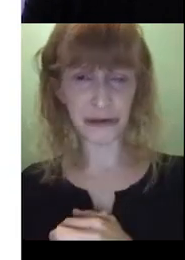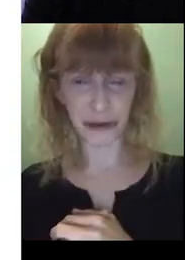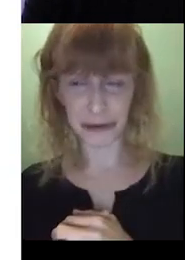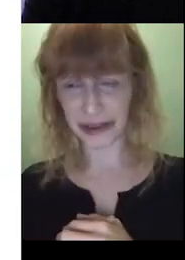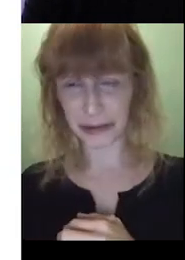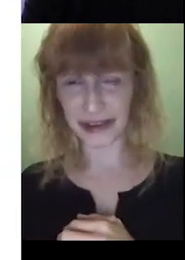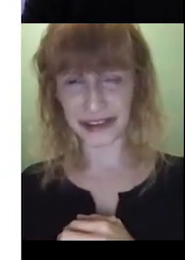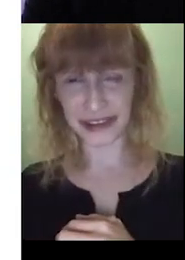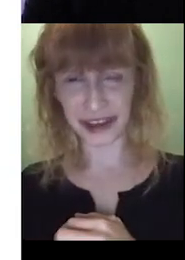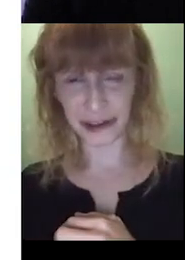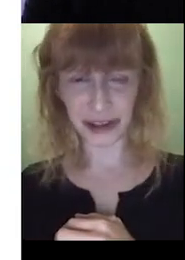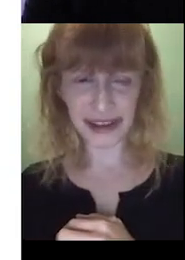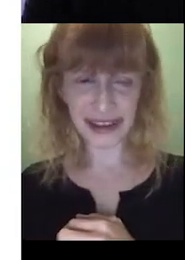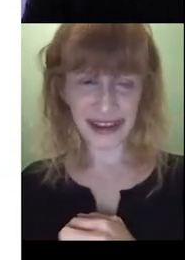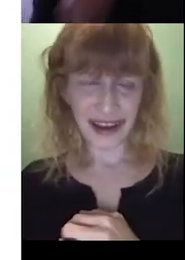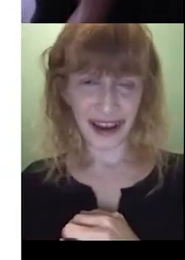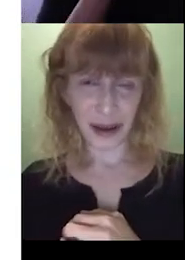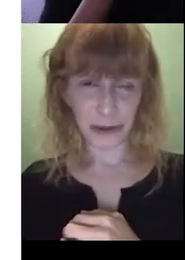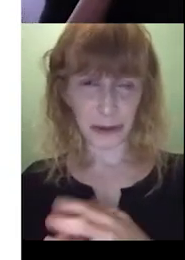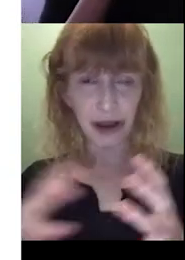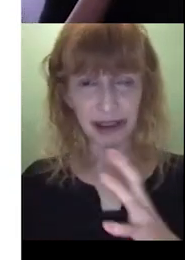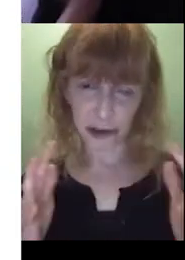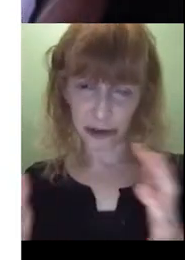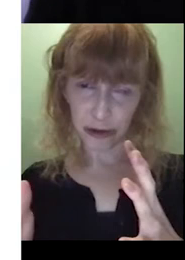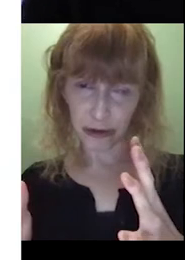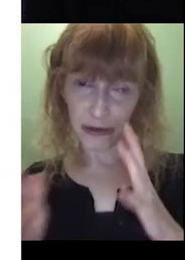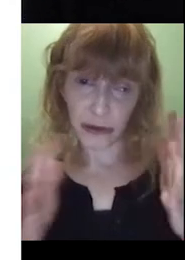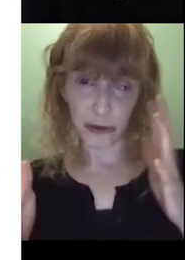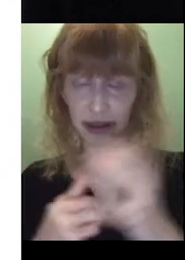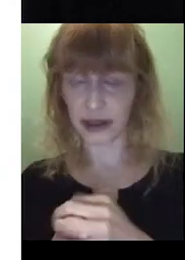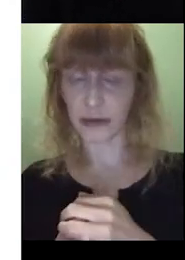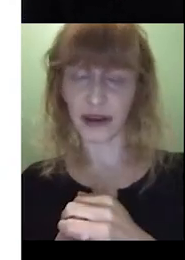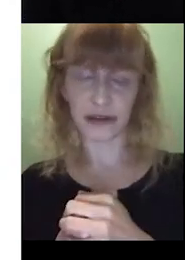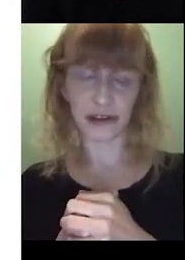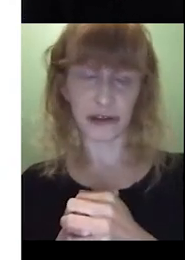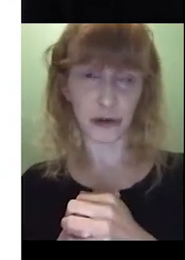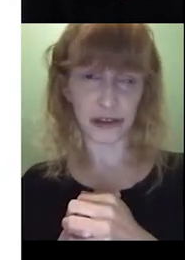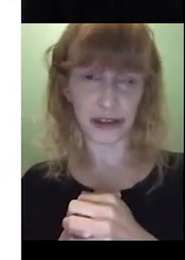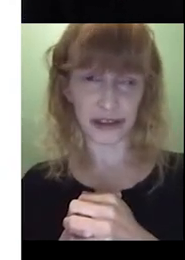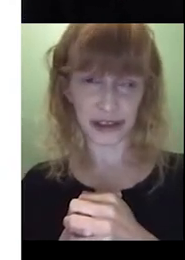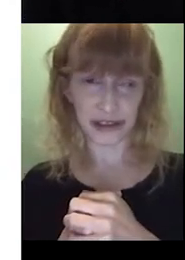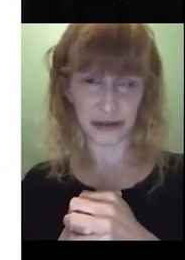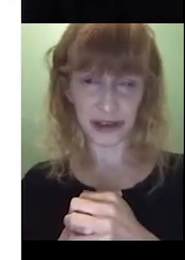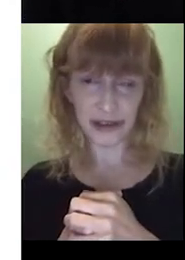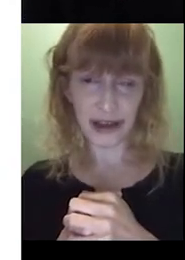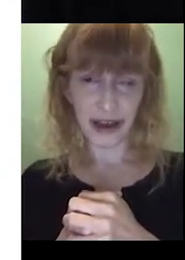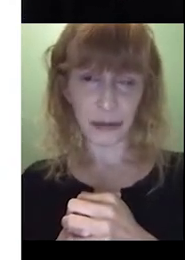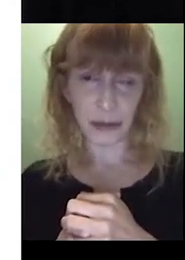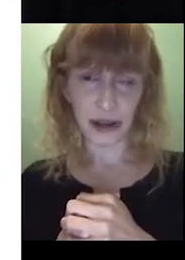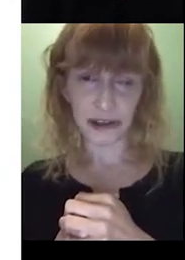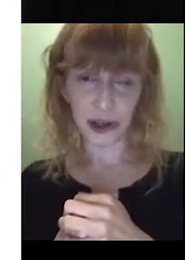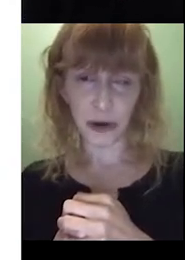following along from other places in the country, you might need to, if you're thinking about using this activity,